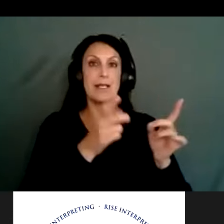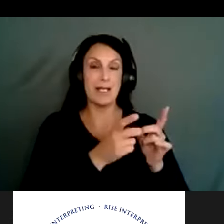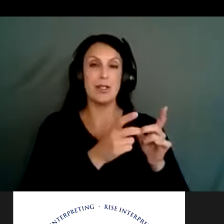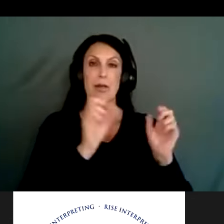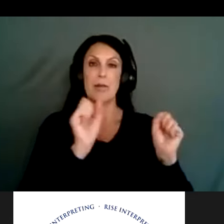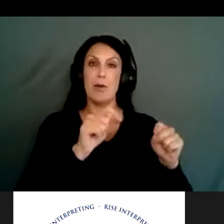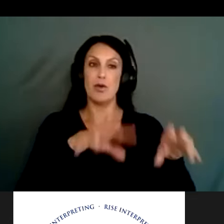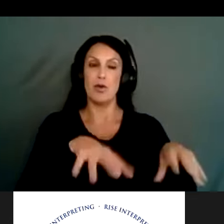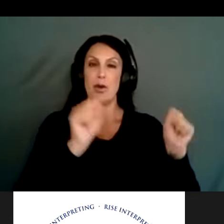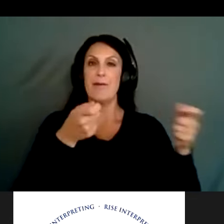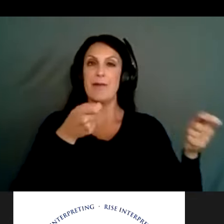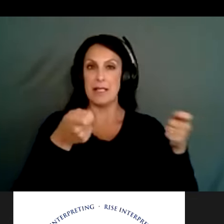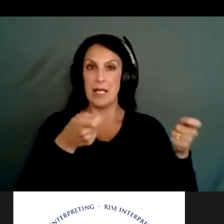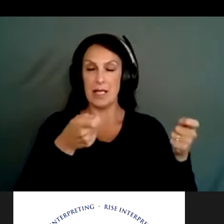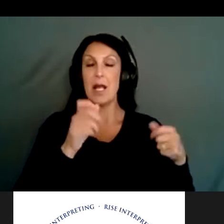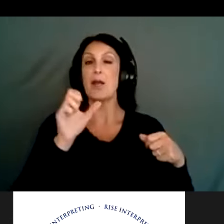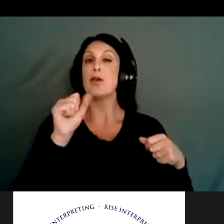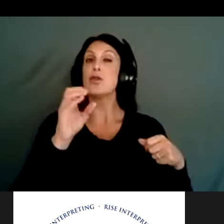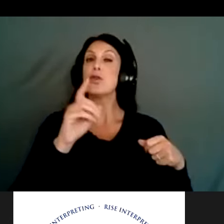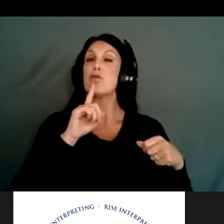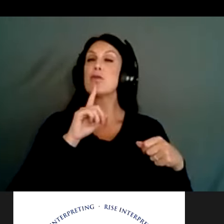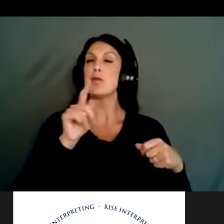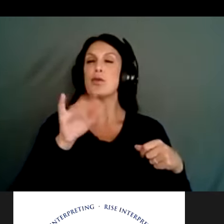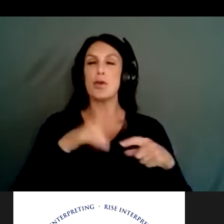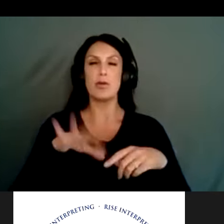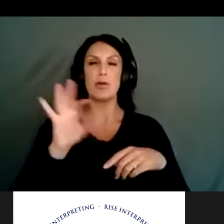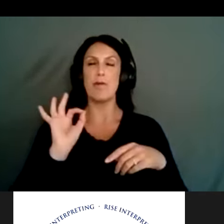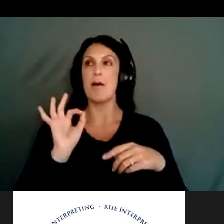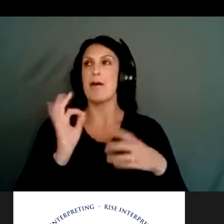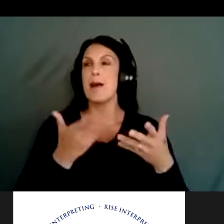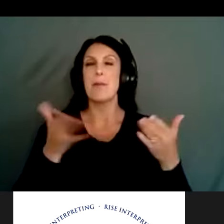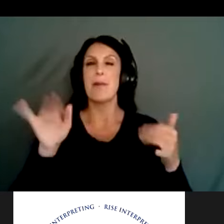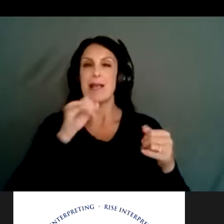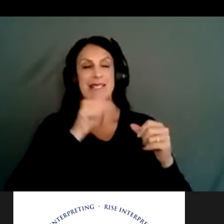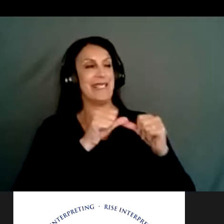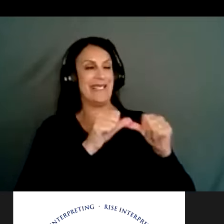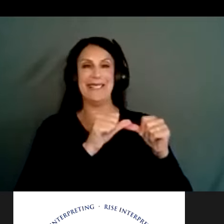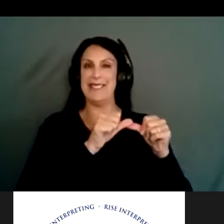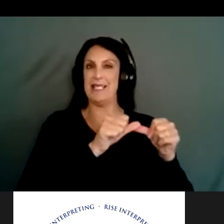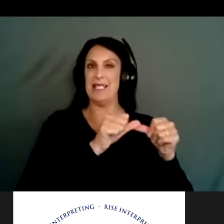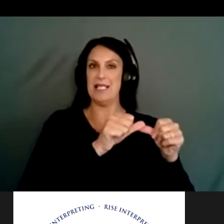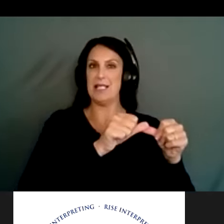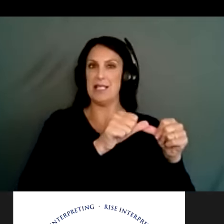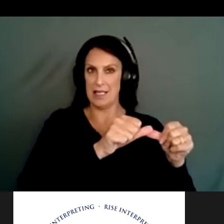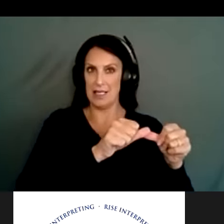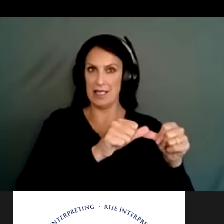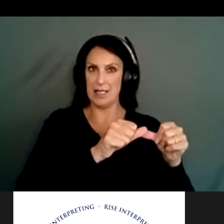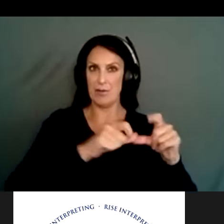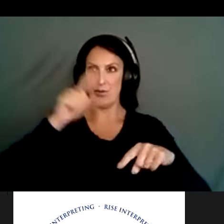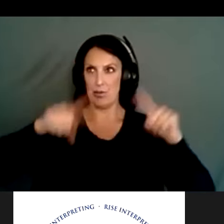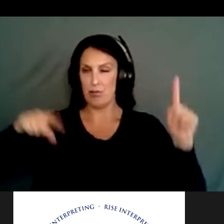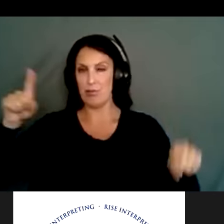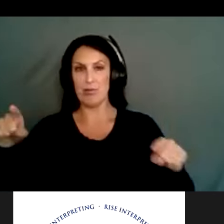Um, so really just trying to find something that's consistent and concise on the different districts.